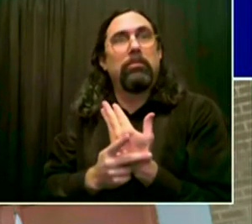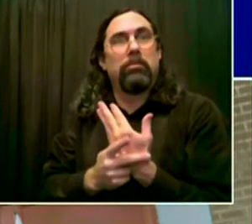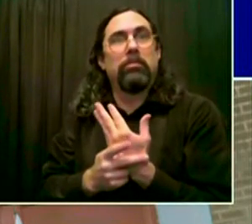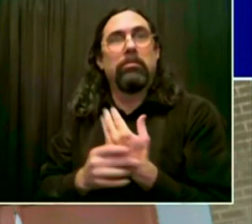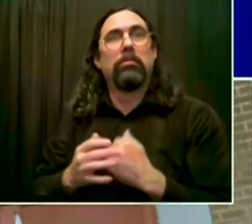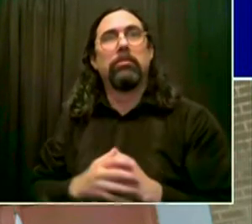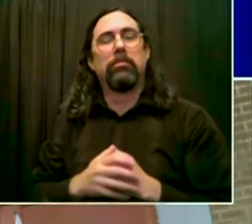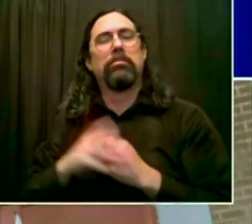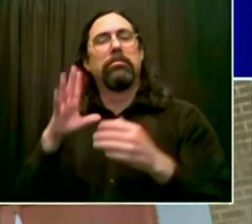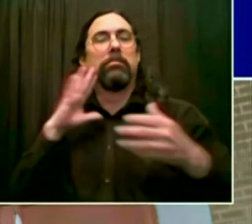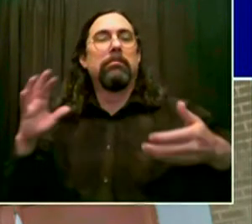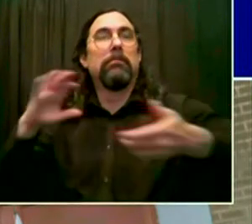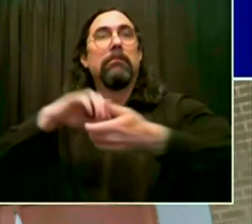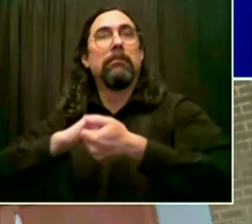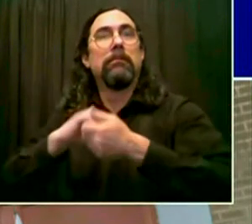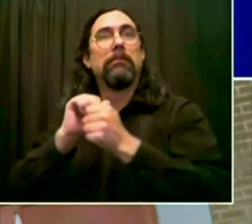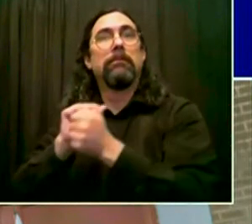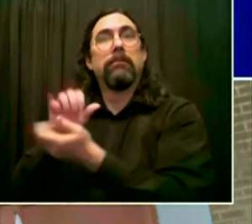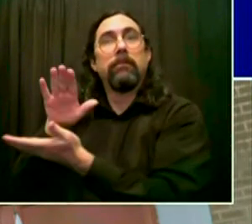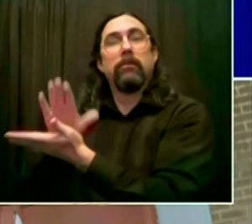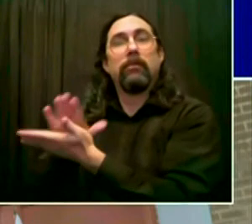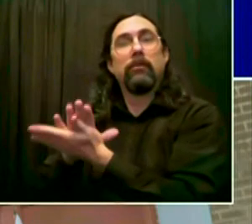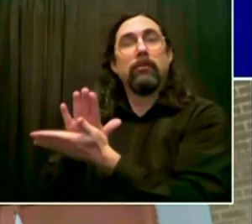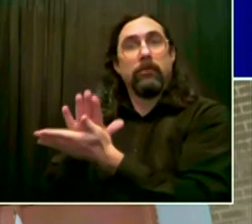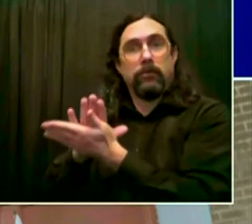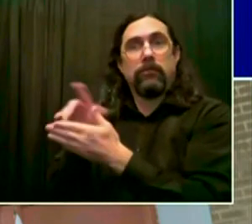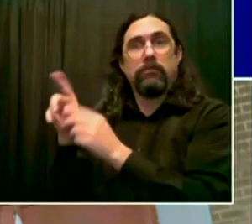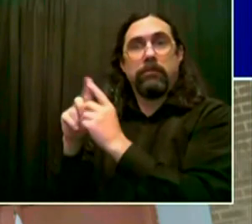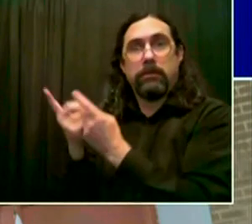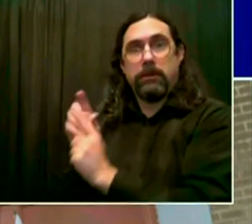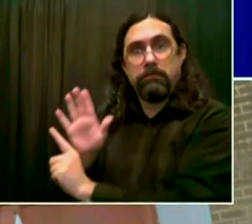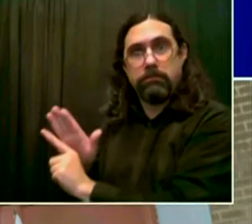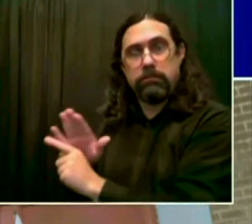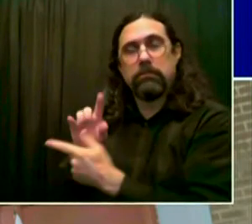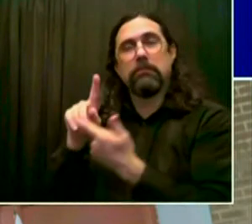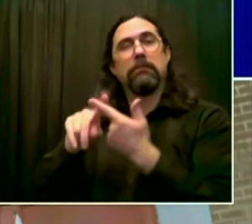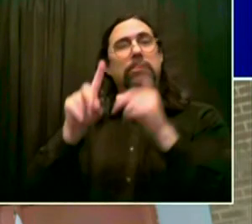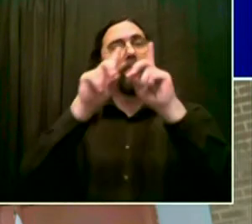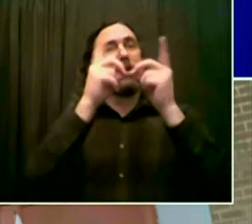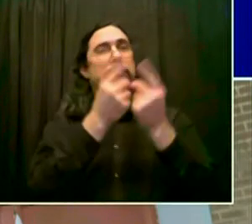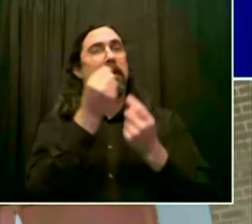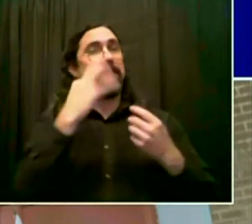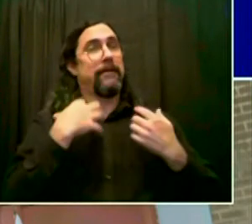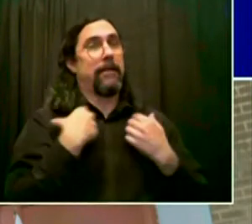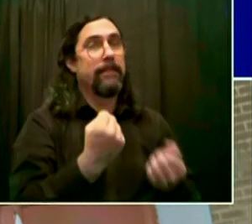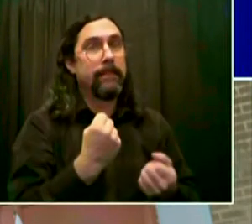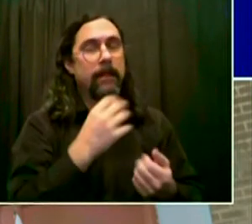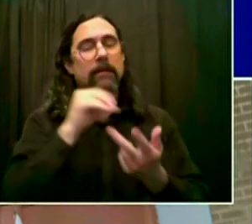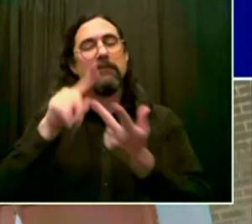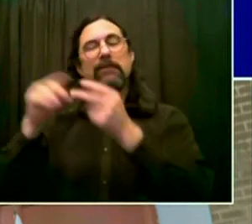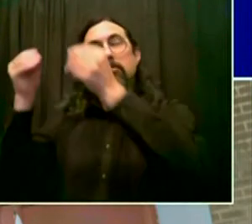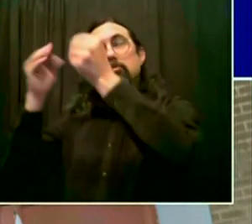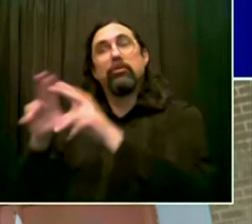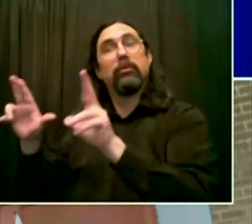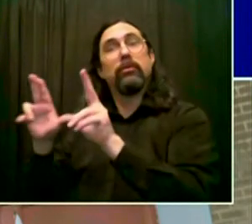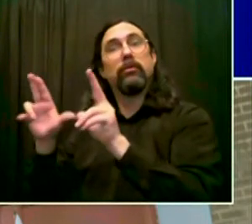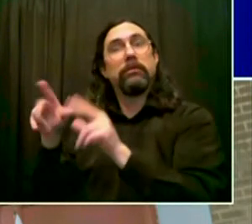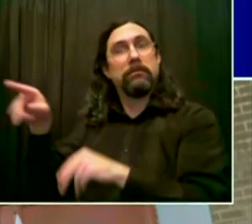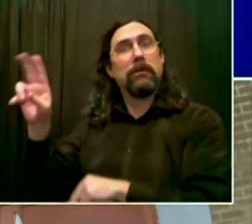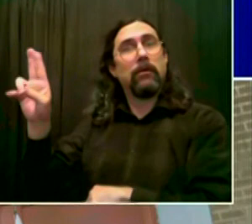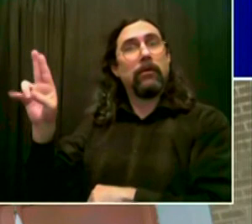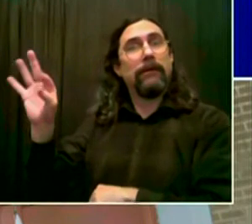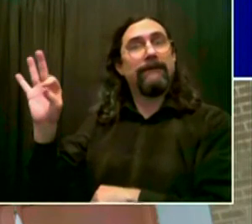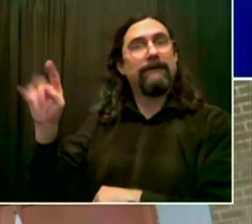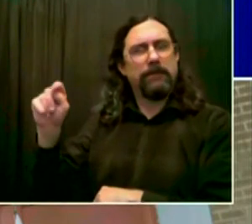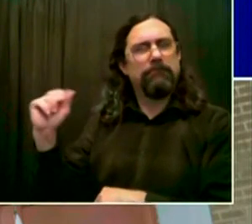Now for so many kids, of course, that has only been a recent possibility. So we're going to start this in certain schools around the five boroughs.